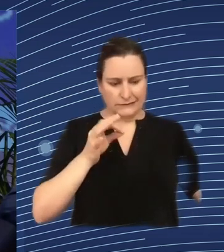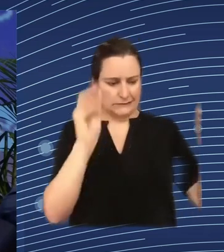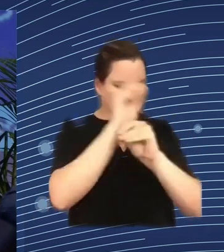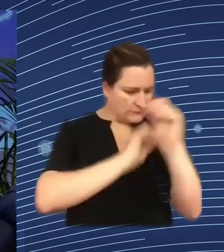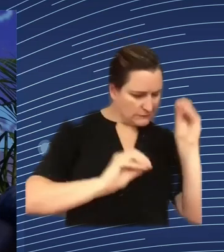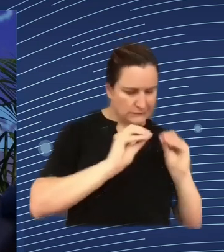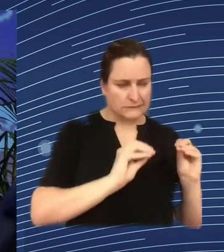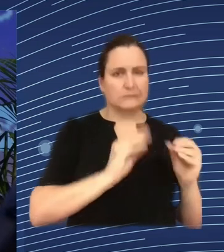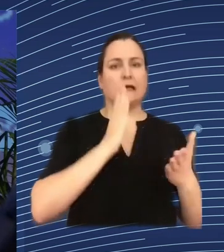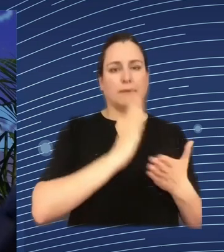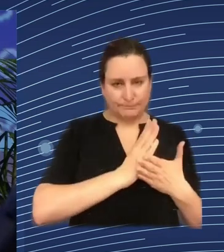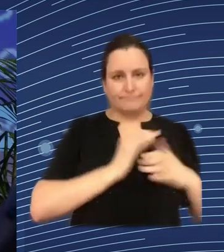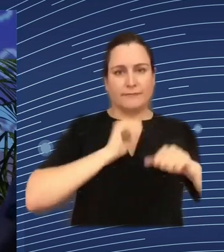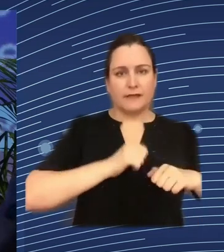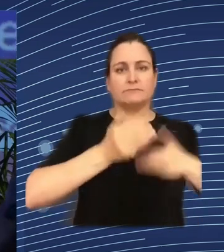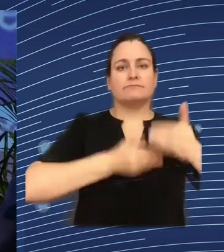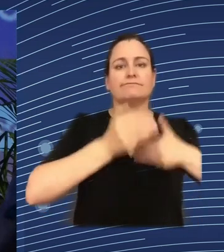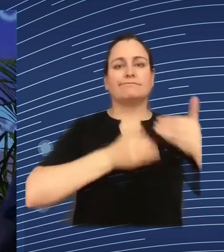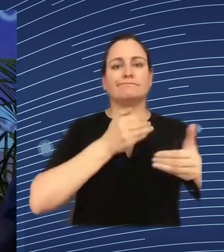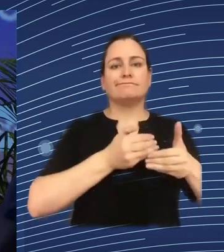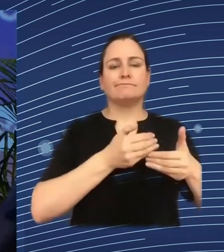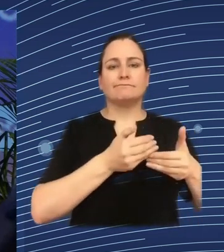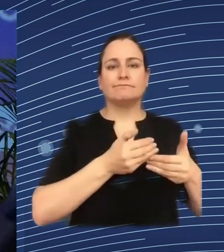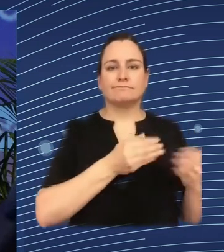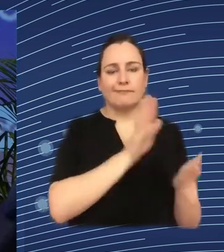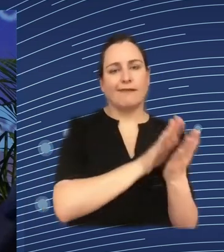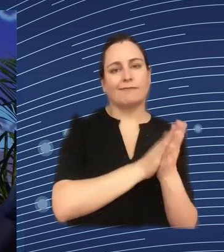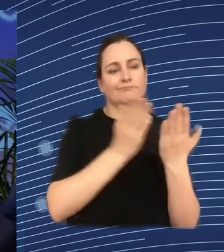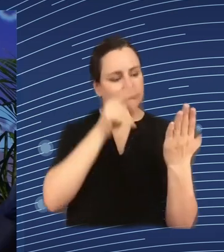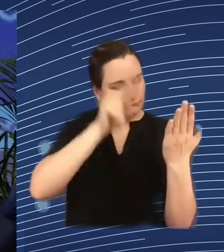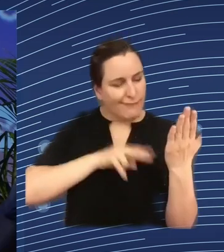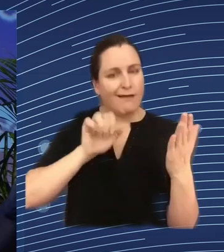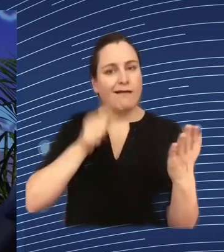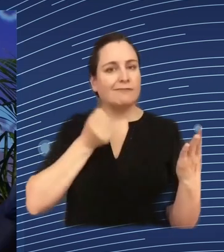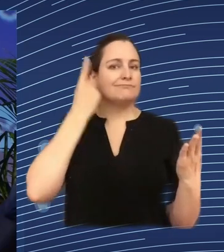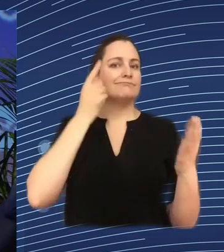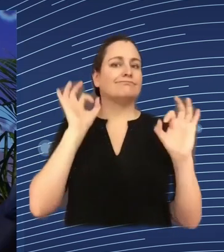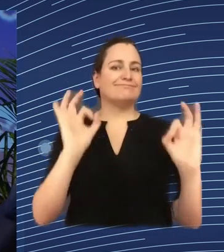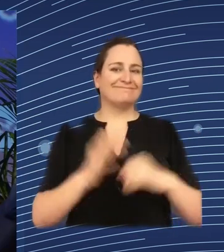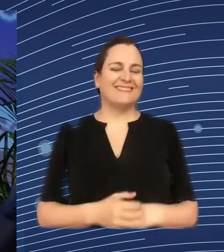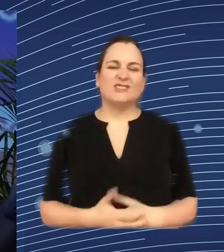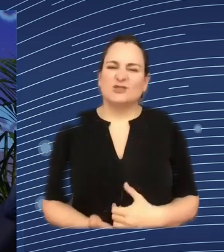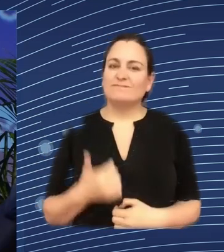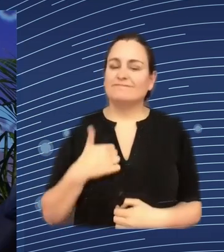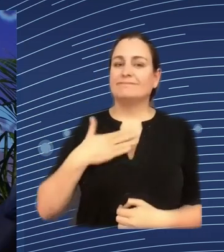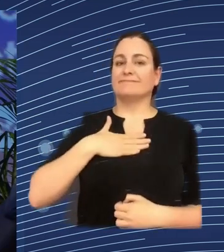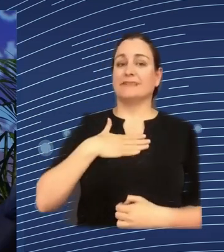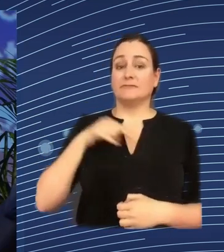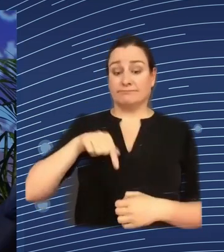start to use it so the one thing I would call out for is is the need for standards in in how the data is released